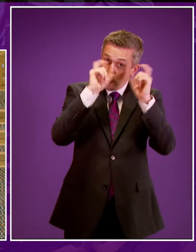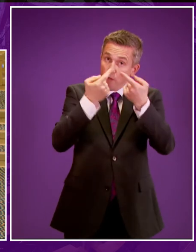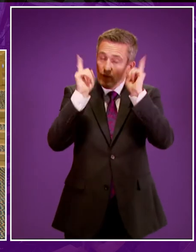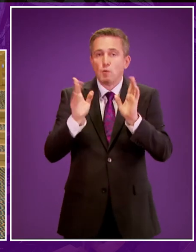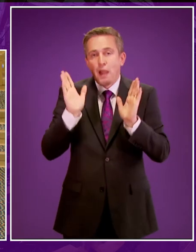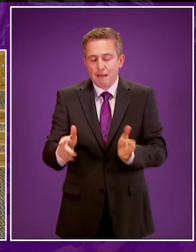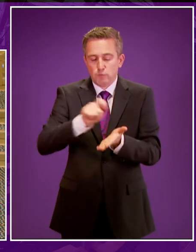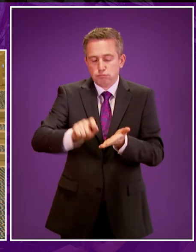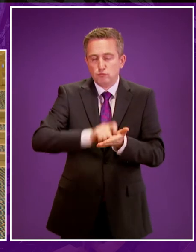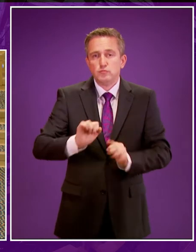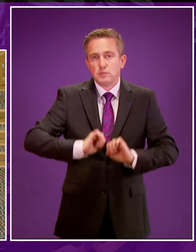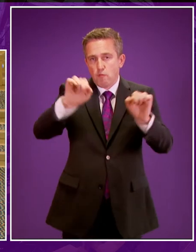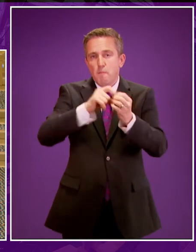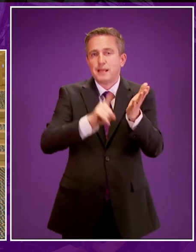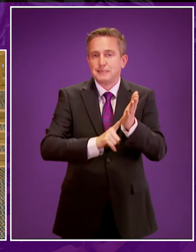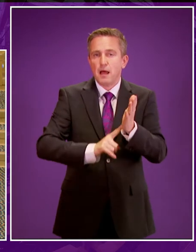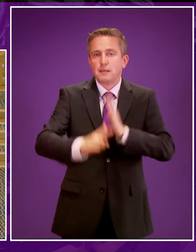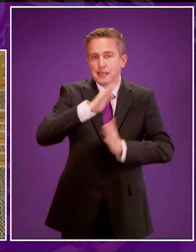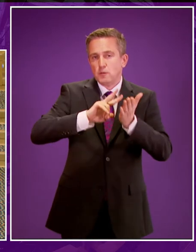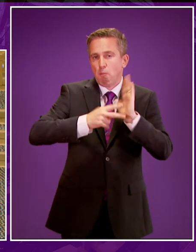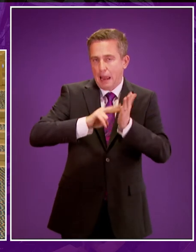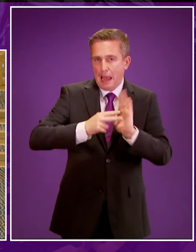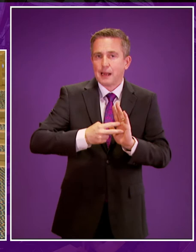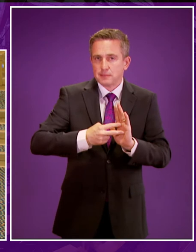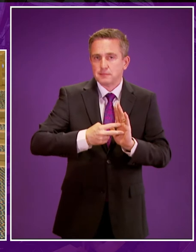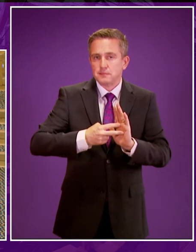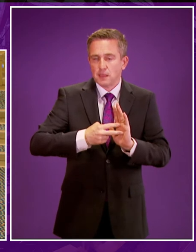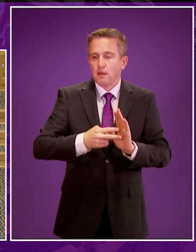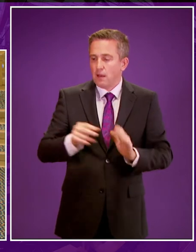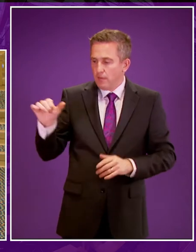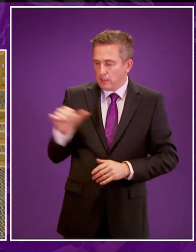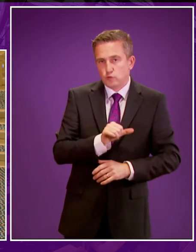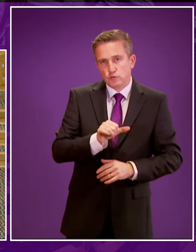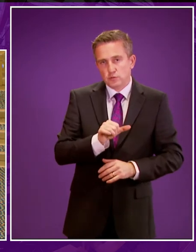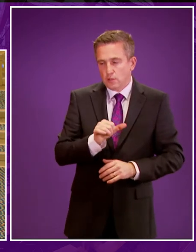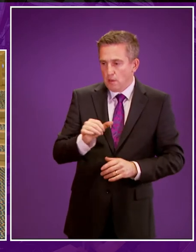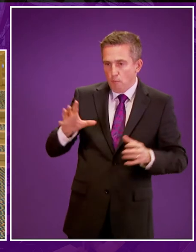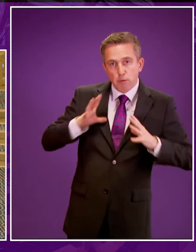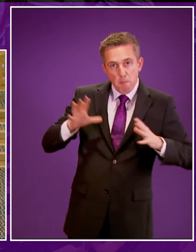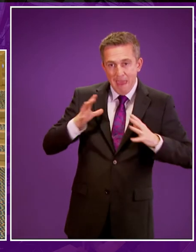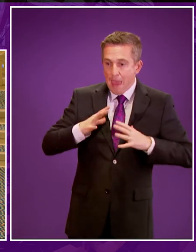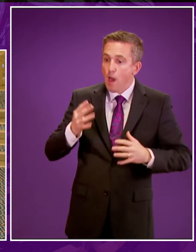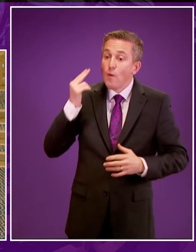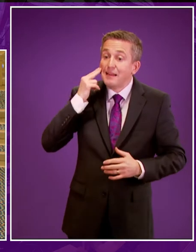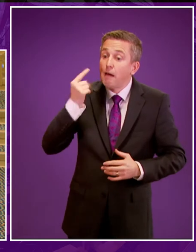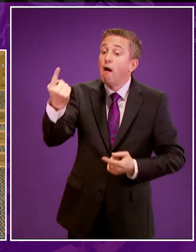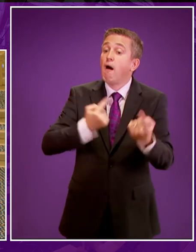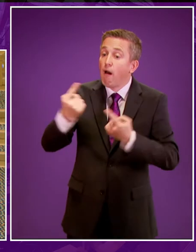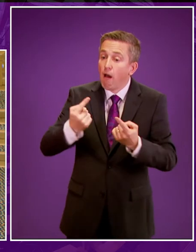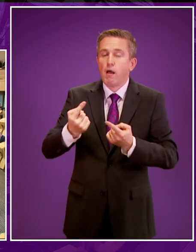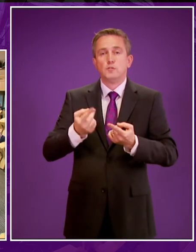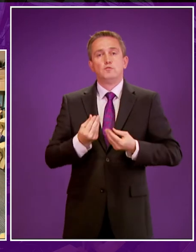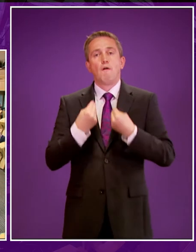own BSL plan and for that to reflect the experience that BSL users should have when they attend university or college.